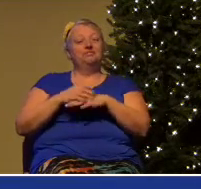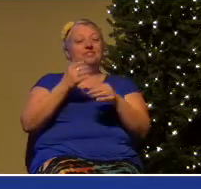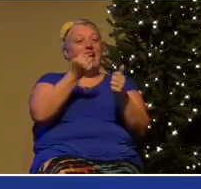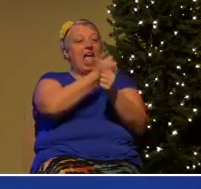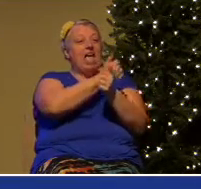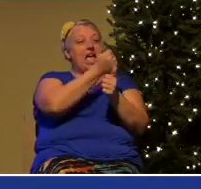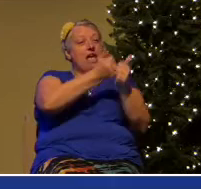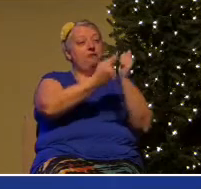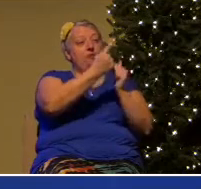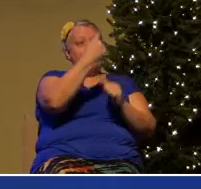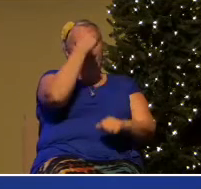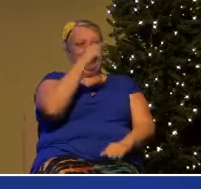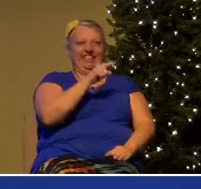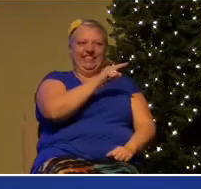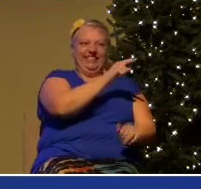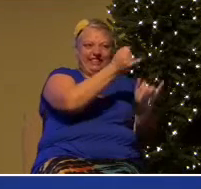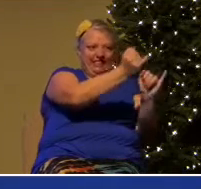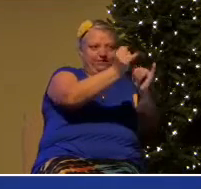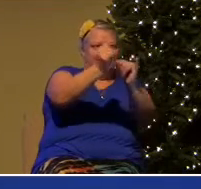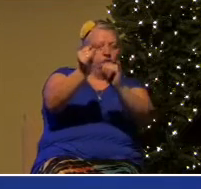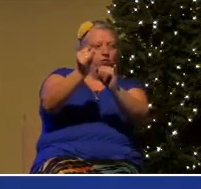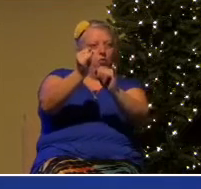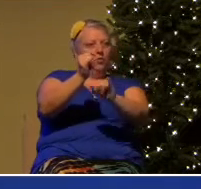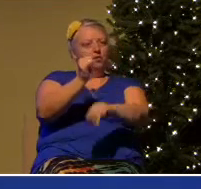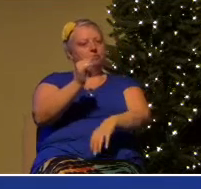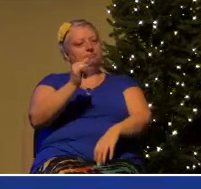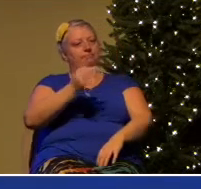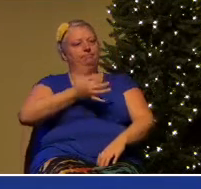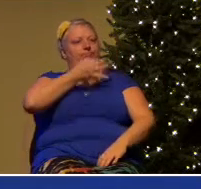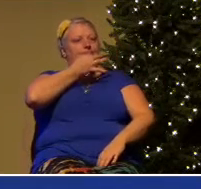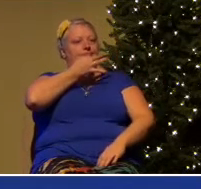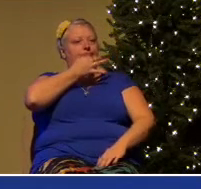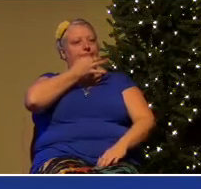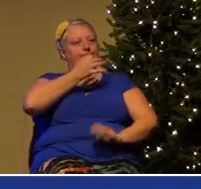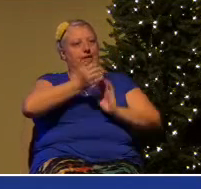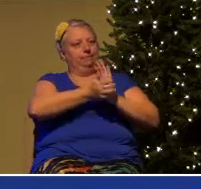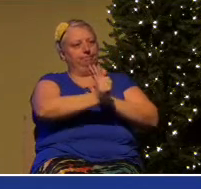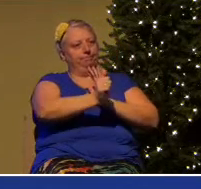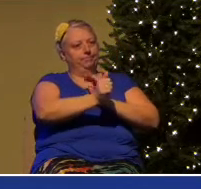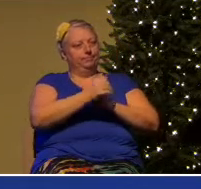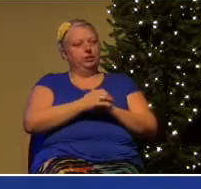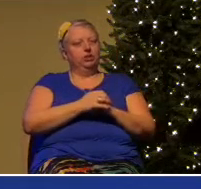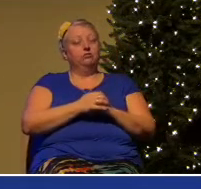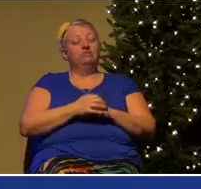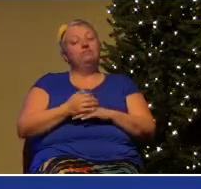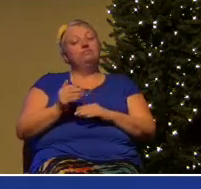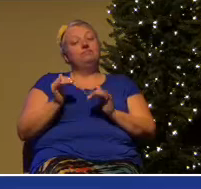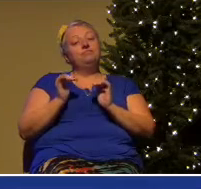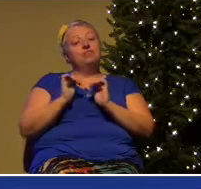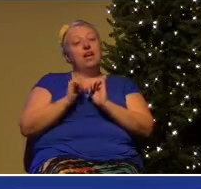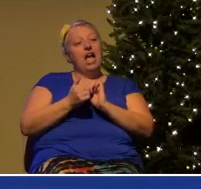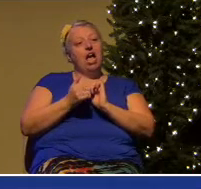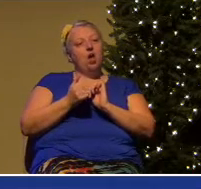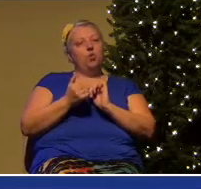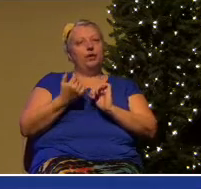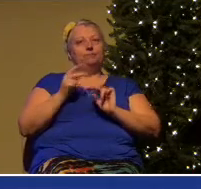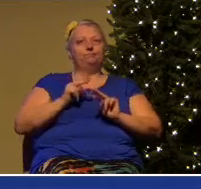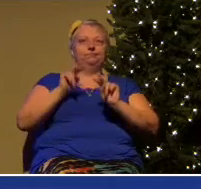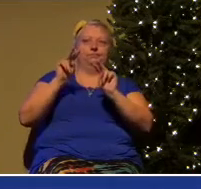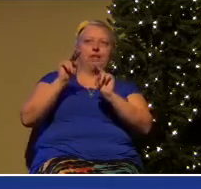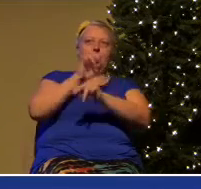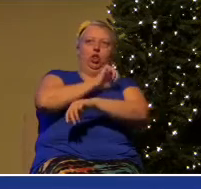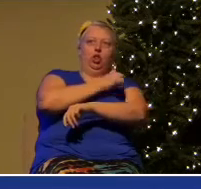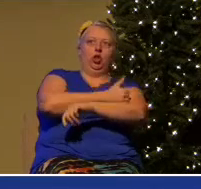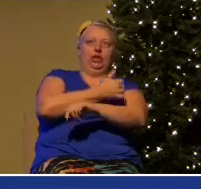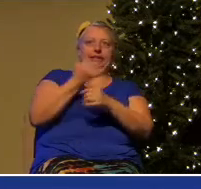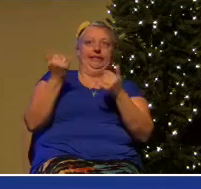So, appealing to authority in the way that we used to appeal to authority doesn't work any longer. The devil